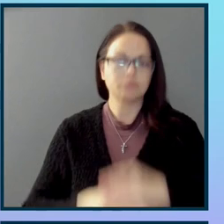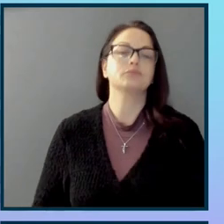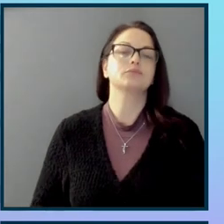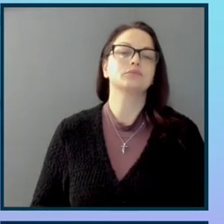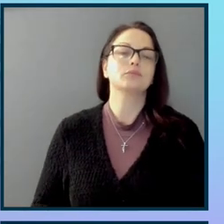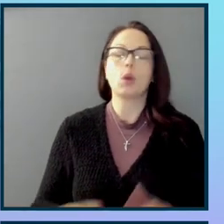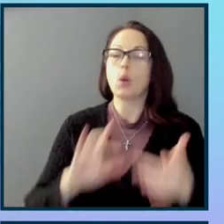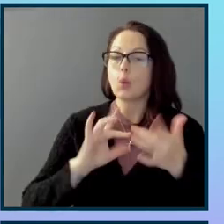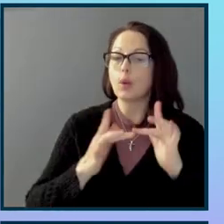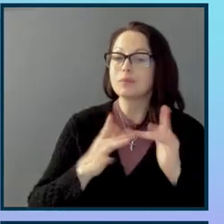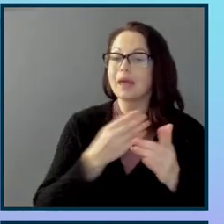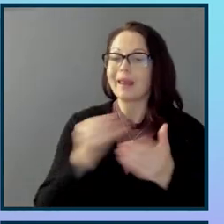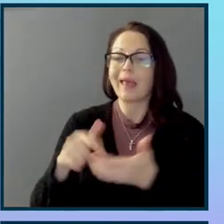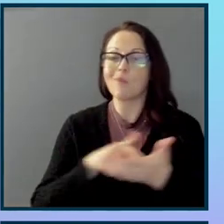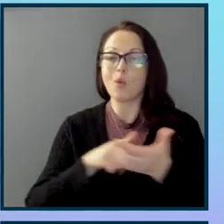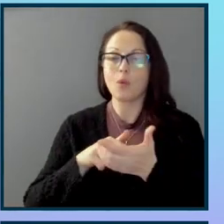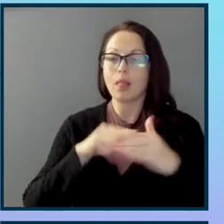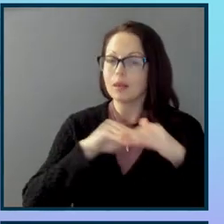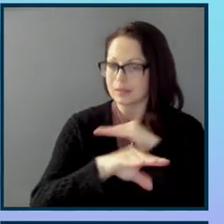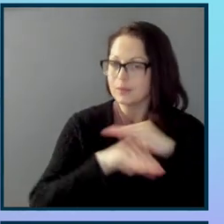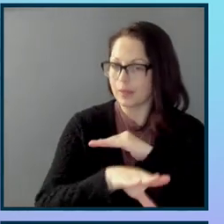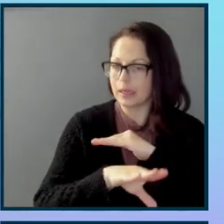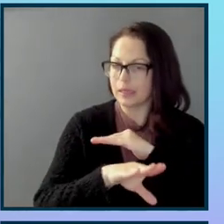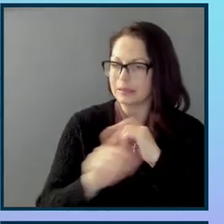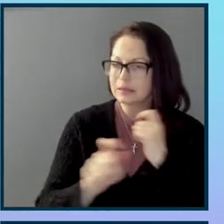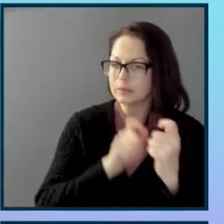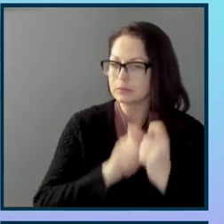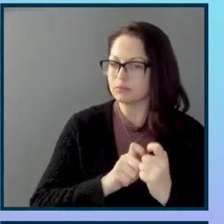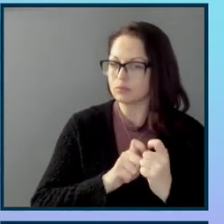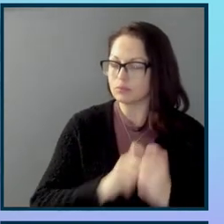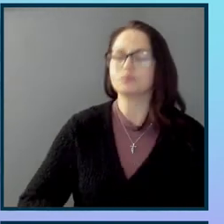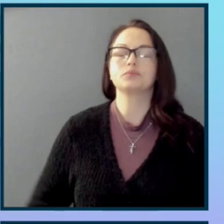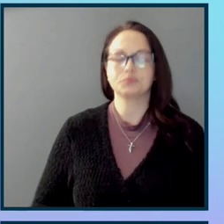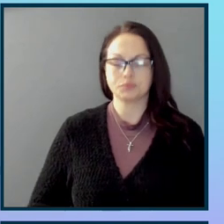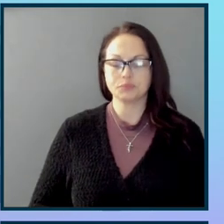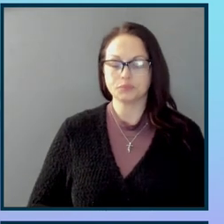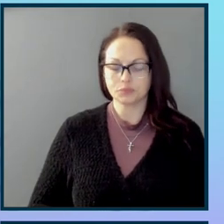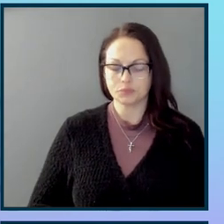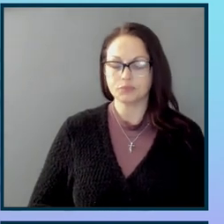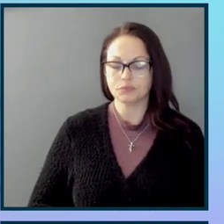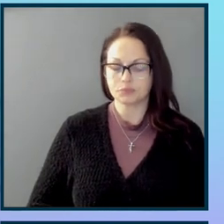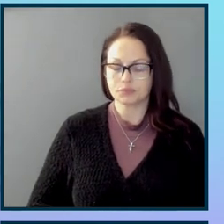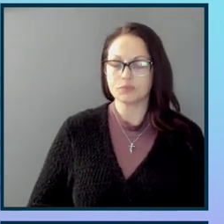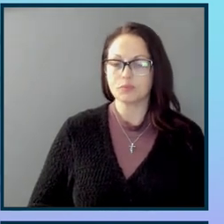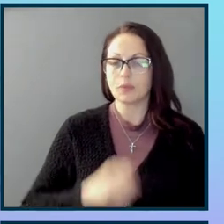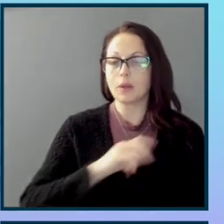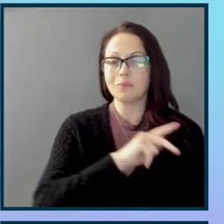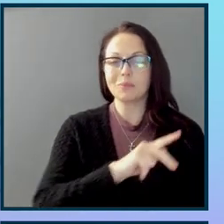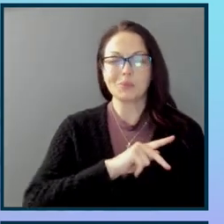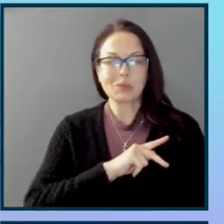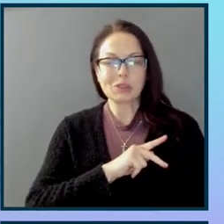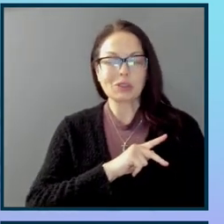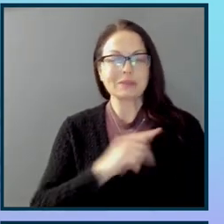Website and mobile accessibility, that is. You know, while personally, I think that that may be seen as a